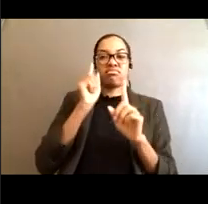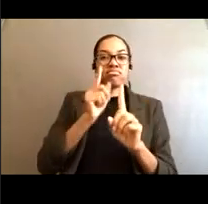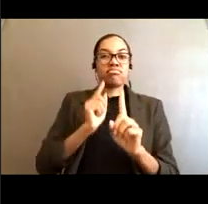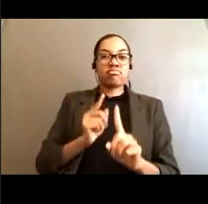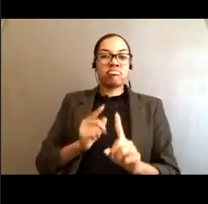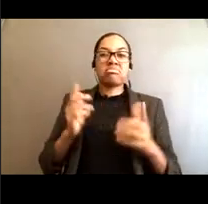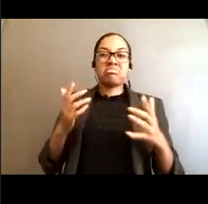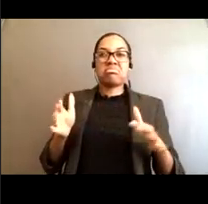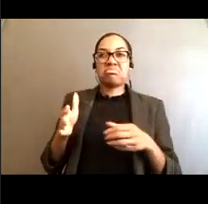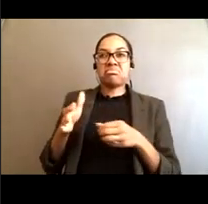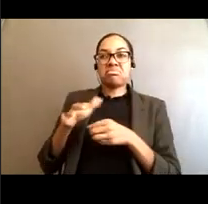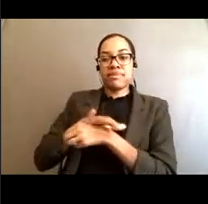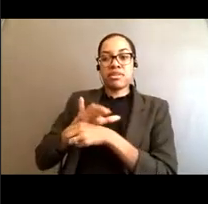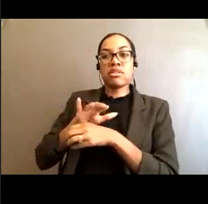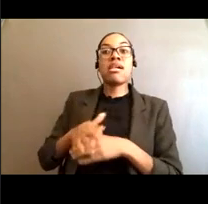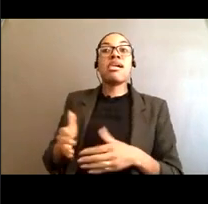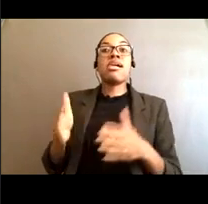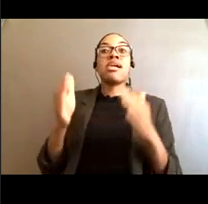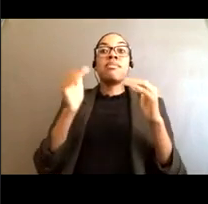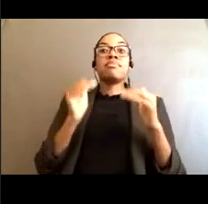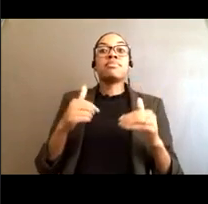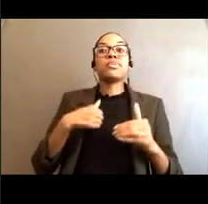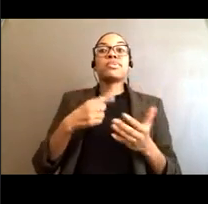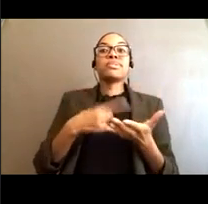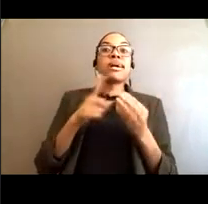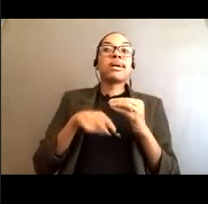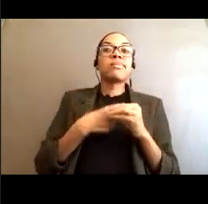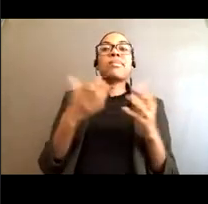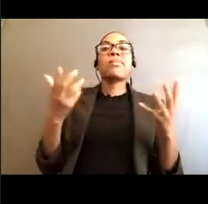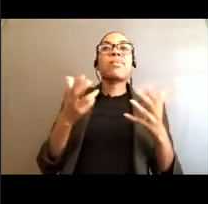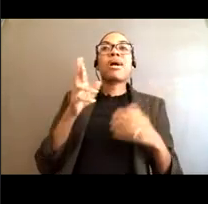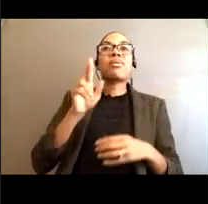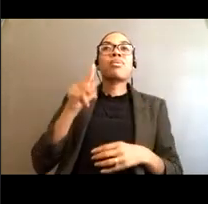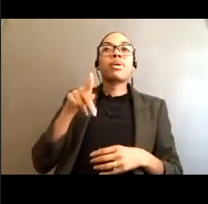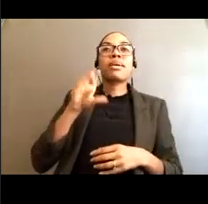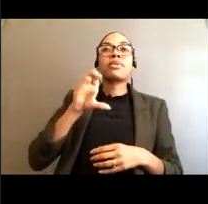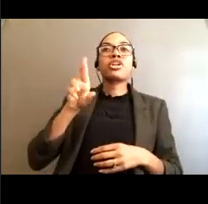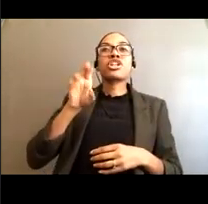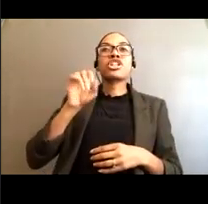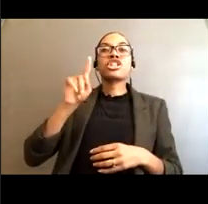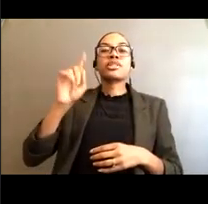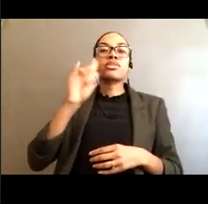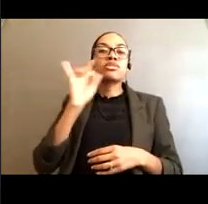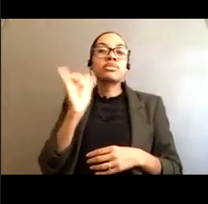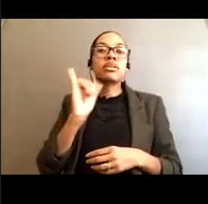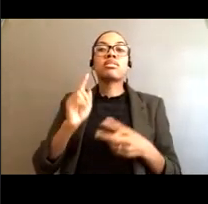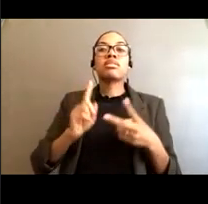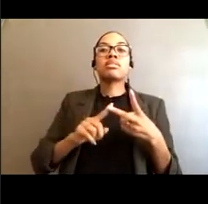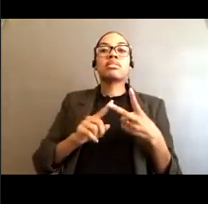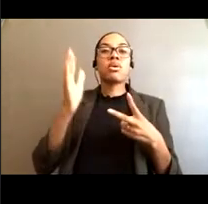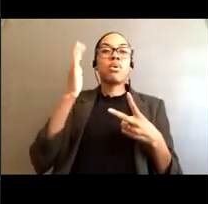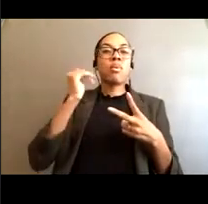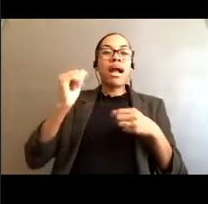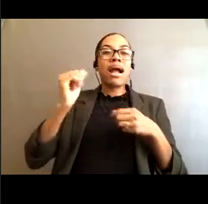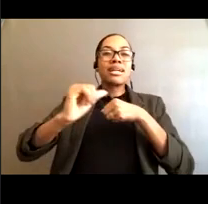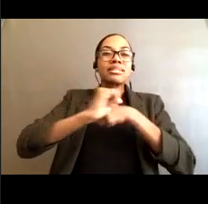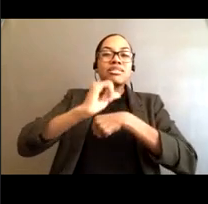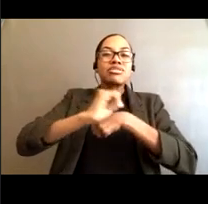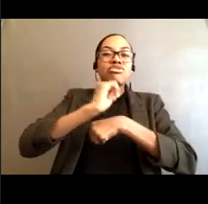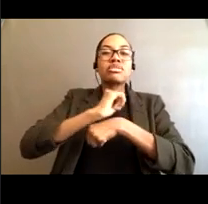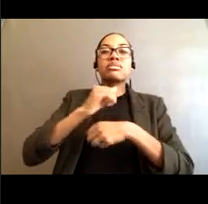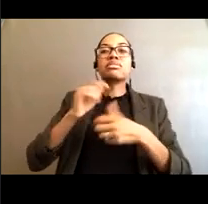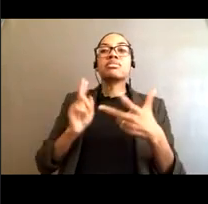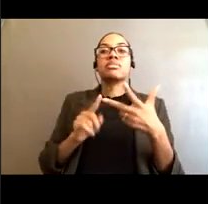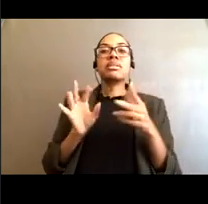why are they so dangerous, and then Vicki will talk about the rip current statistics that are so important. We can learn so